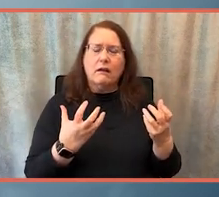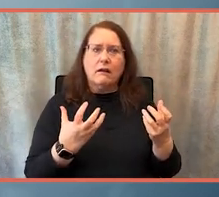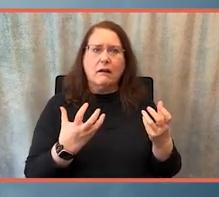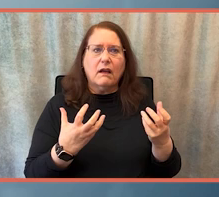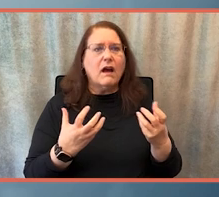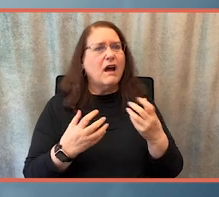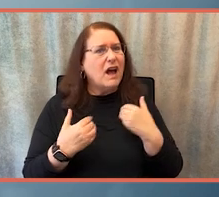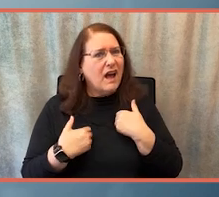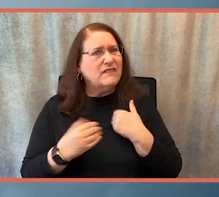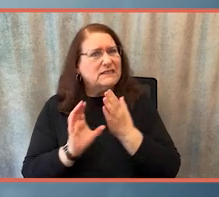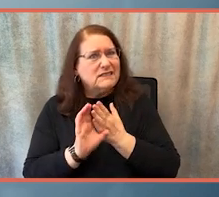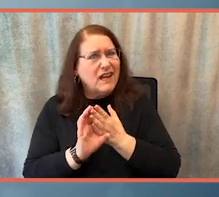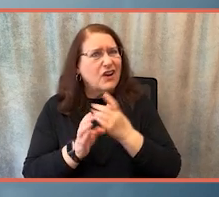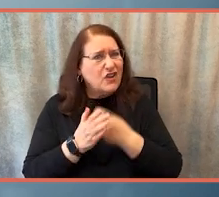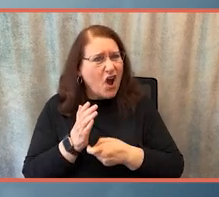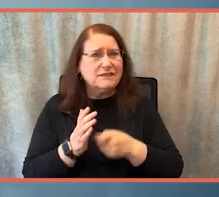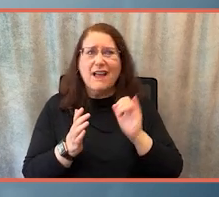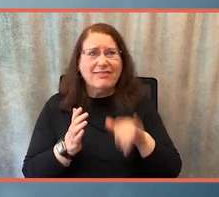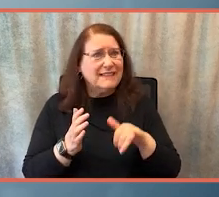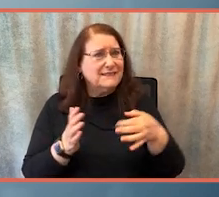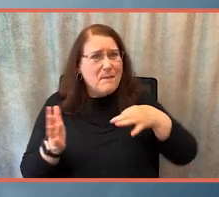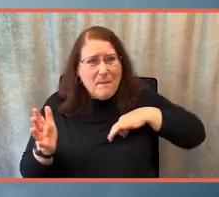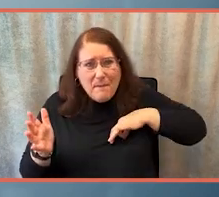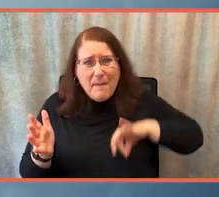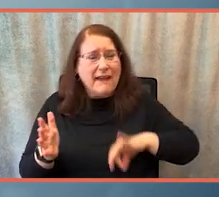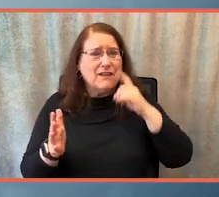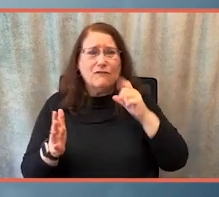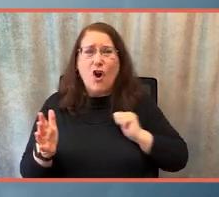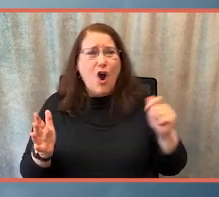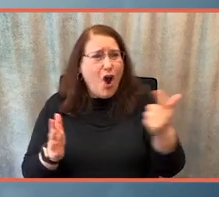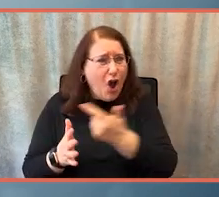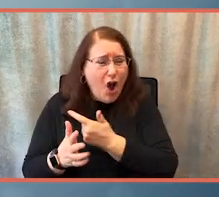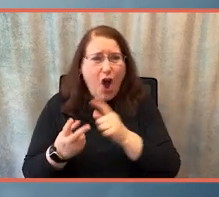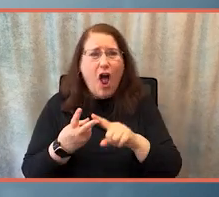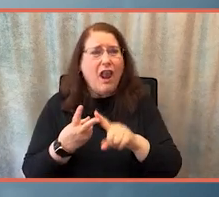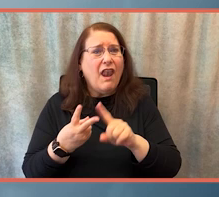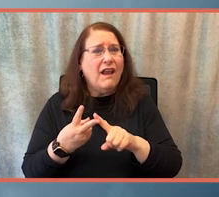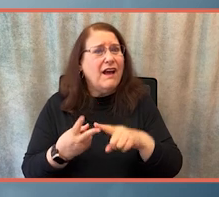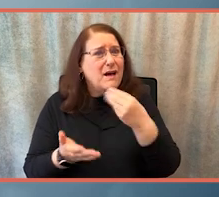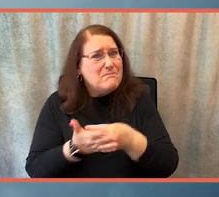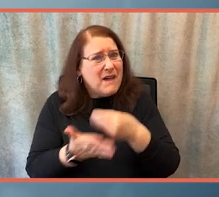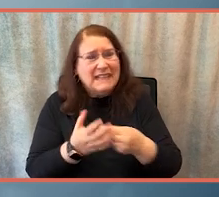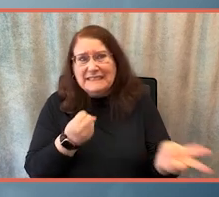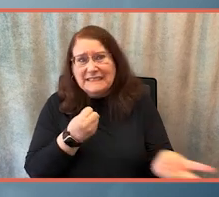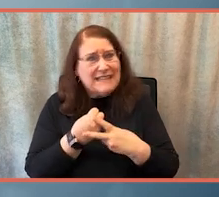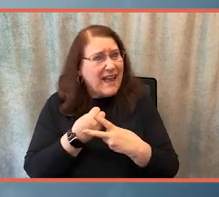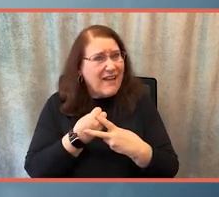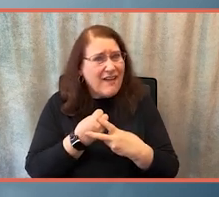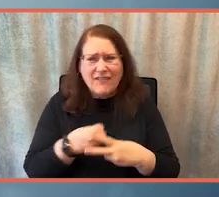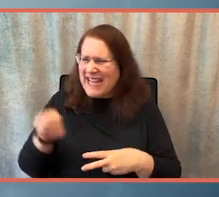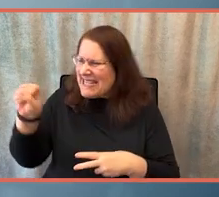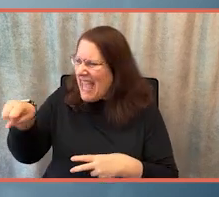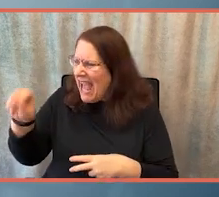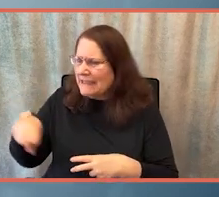psychic cost, which is the benefit to all of us of that. But there is also, we save money by not